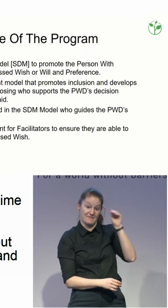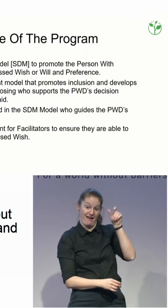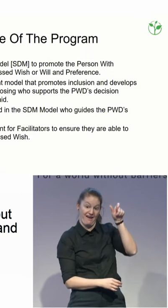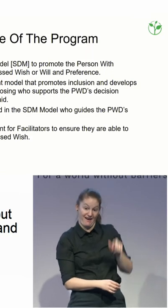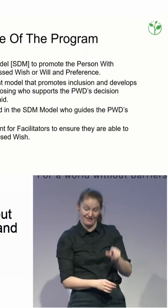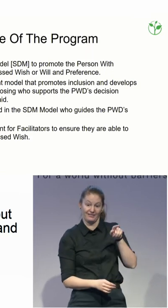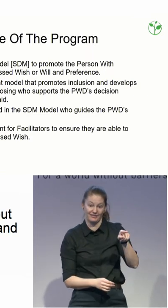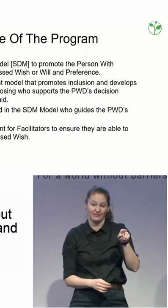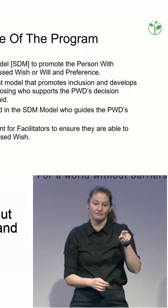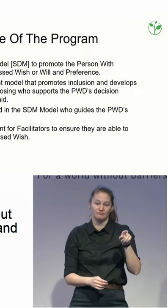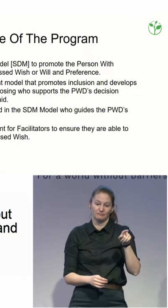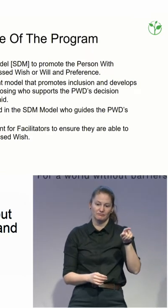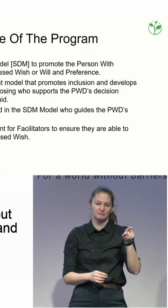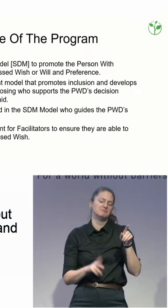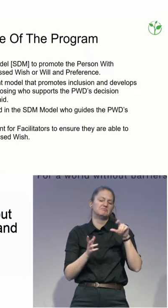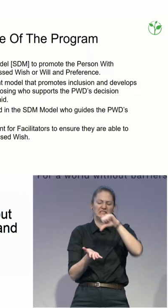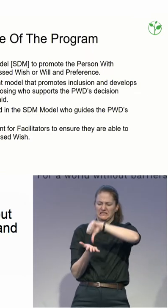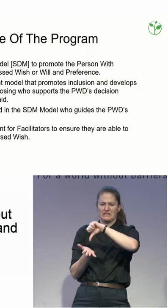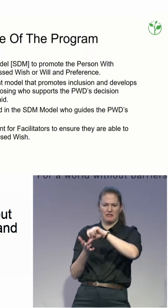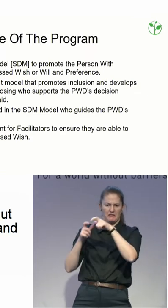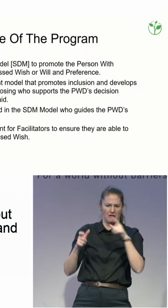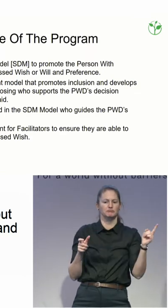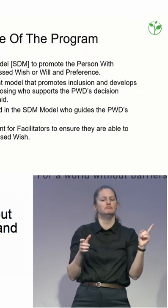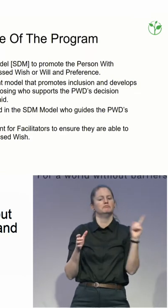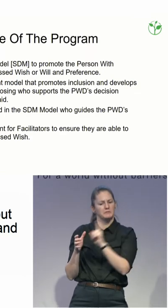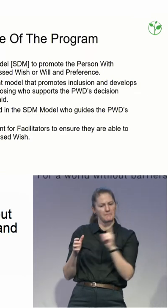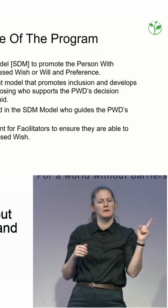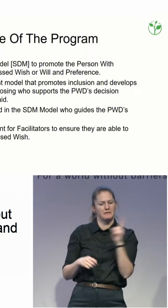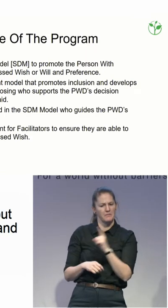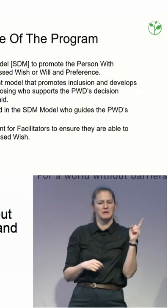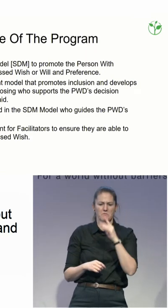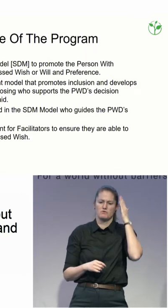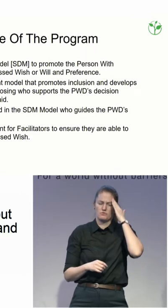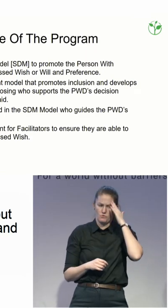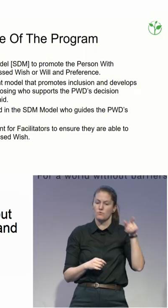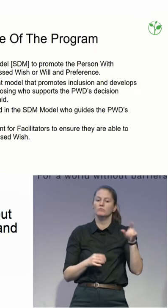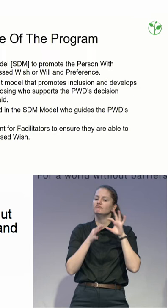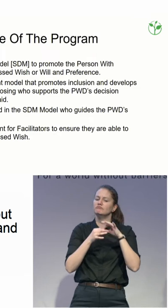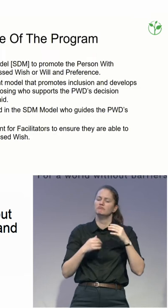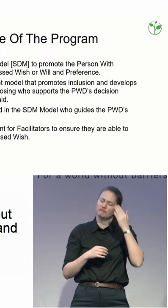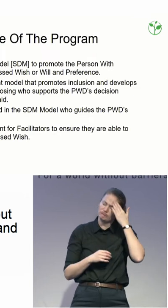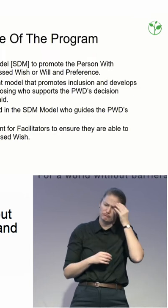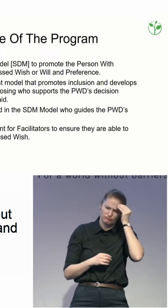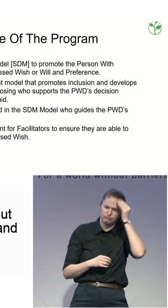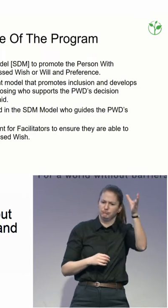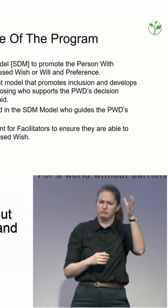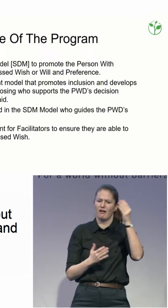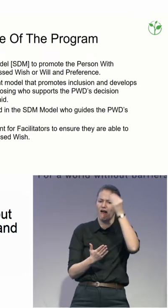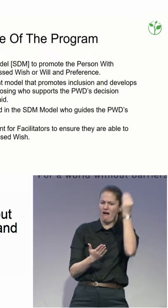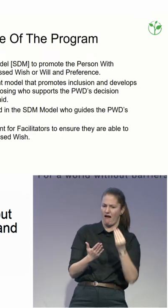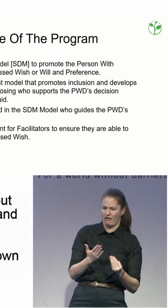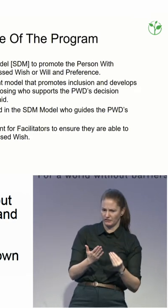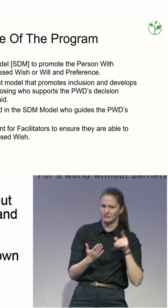thinking big, et cetera, he had his own art exhibition, and he also went to university to do a creative arts degree.